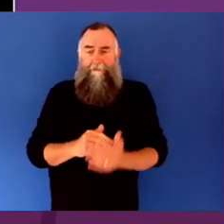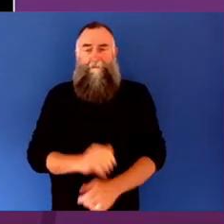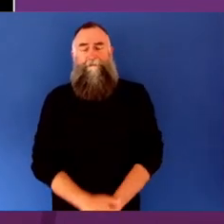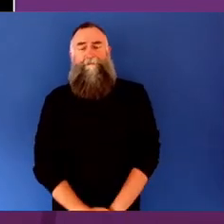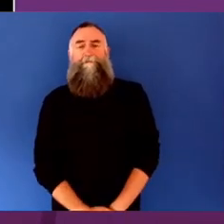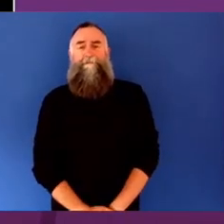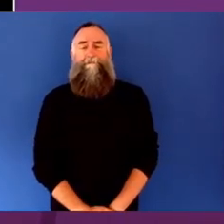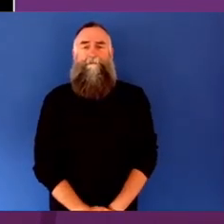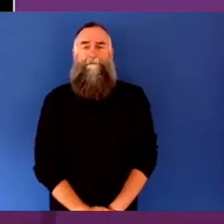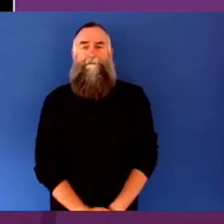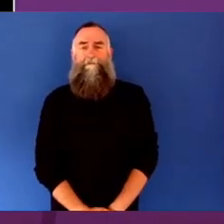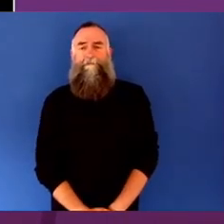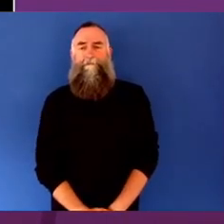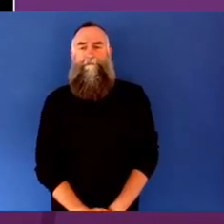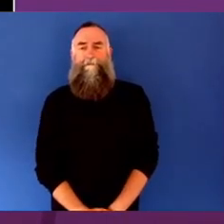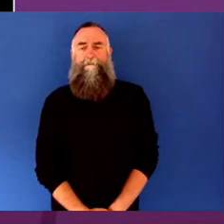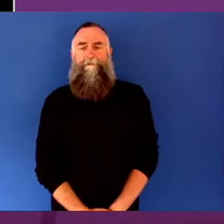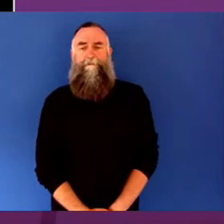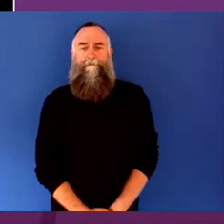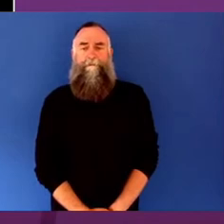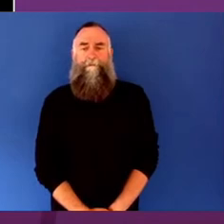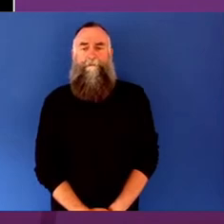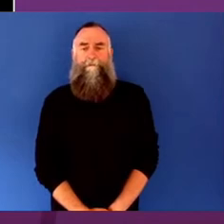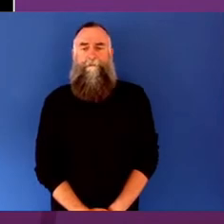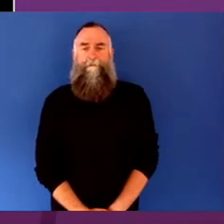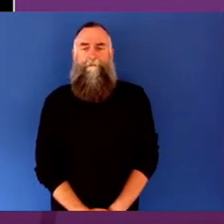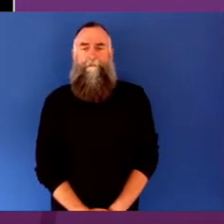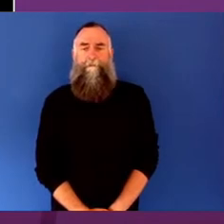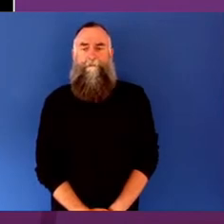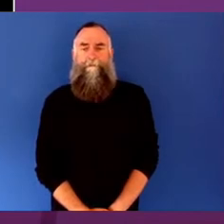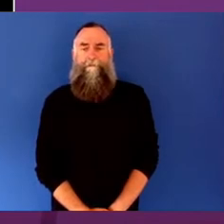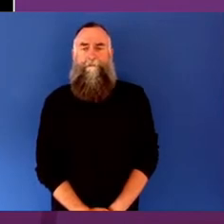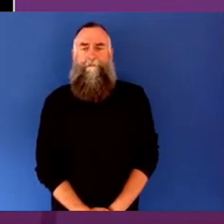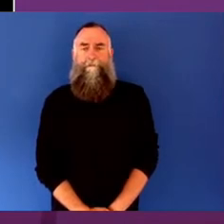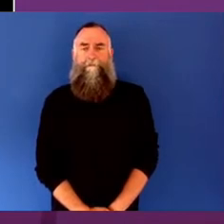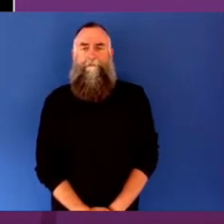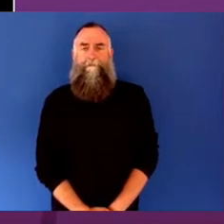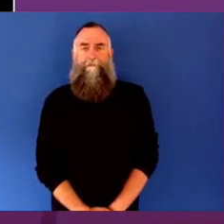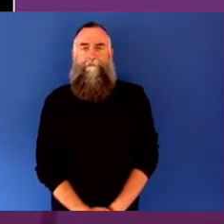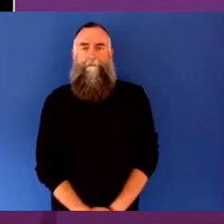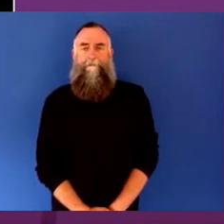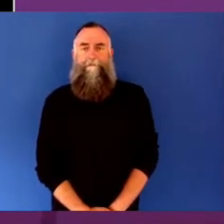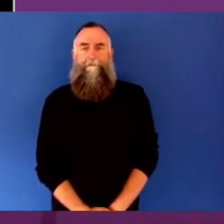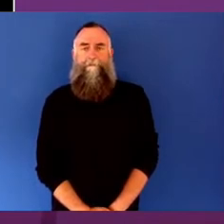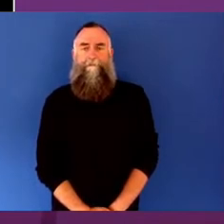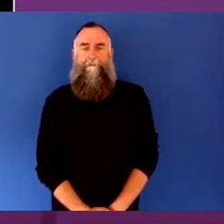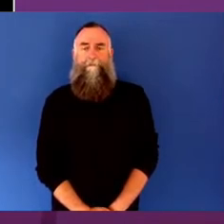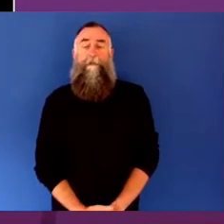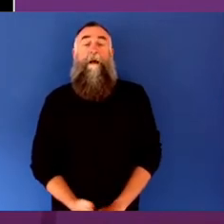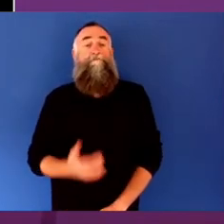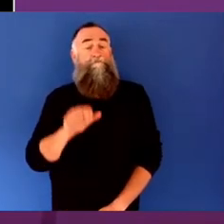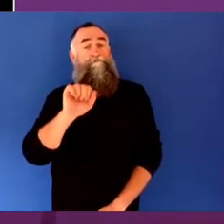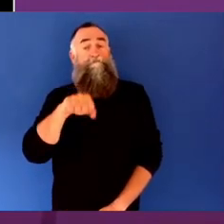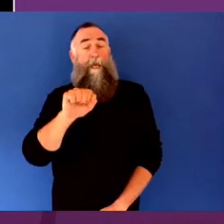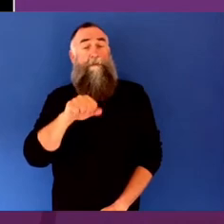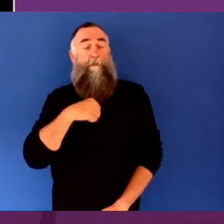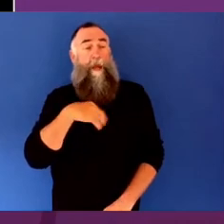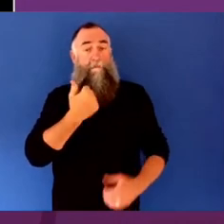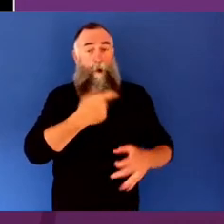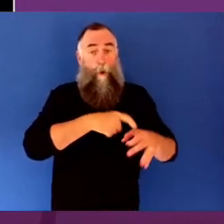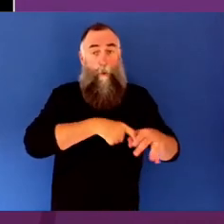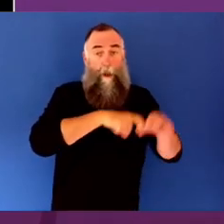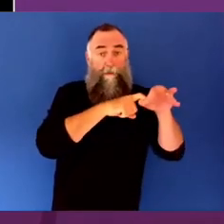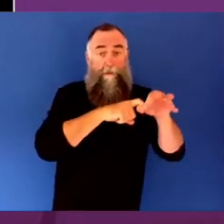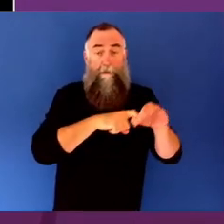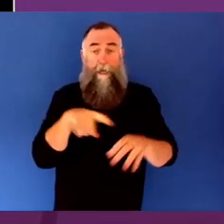to this is, I'd say that, you know, yes, I suppose there's the qualitative and the quantitative. But over and above that, I